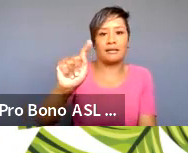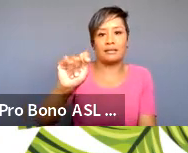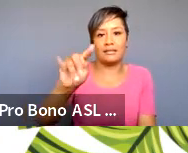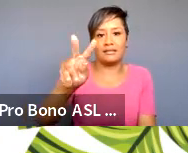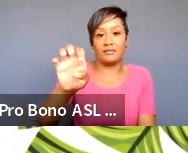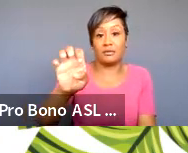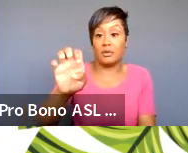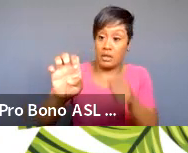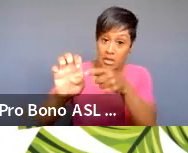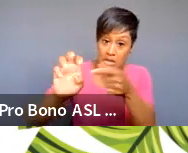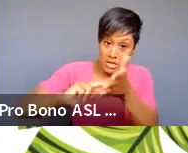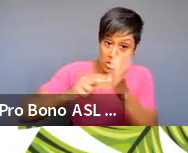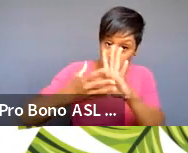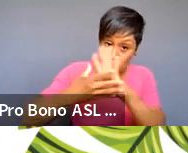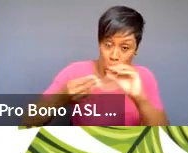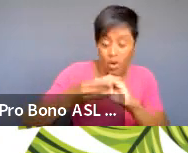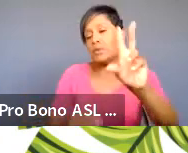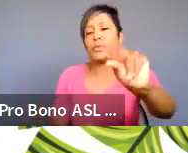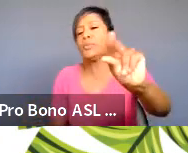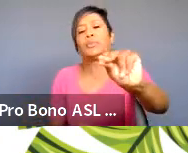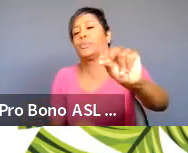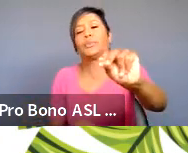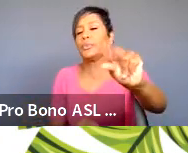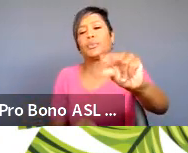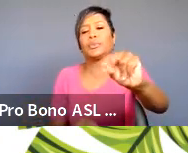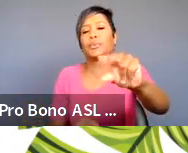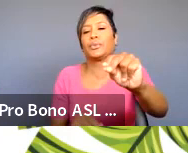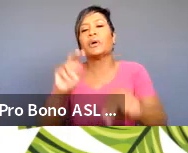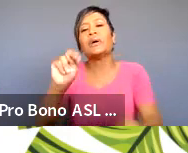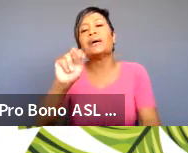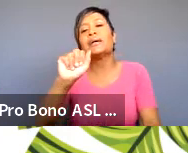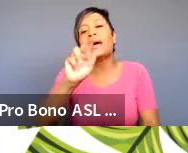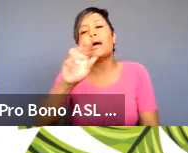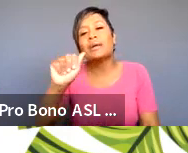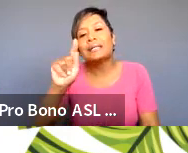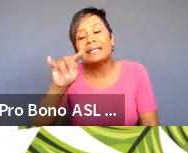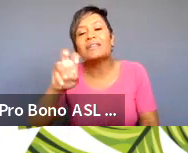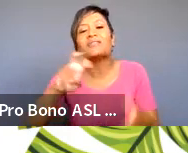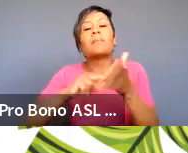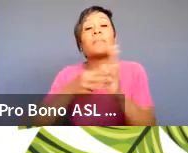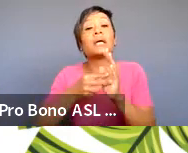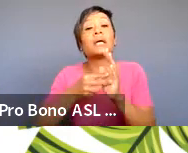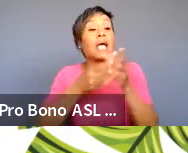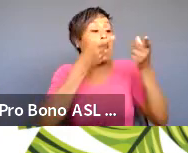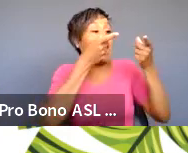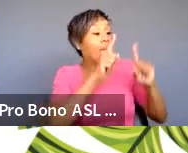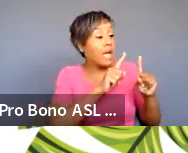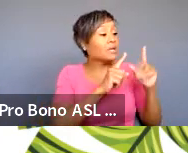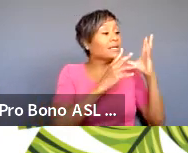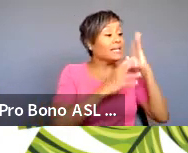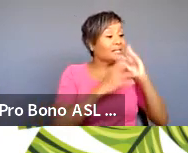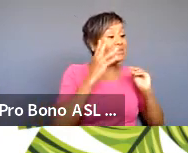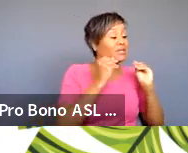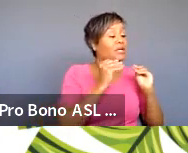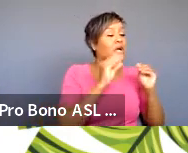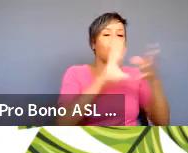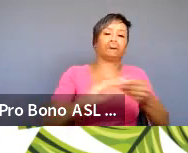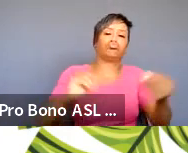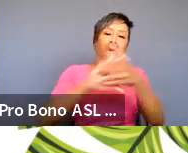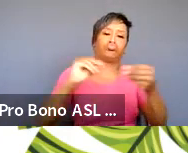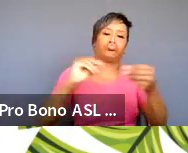narrative narrative is the written or spoken retelling of an event and experience connected to